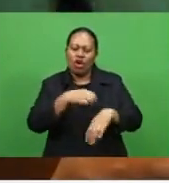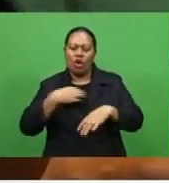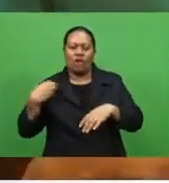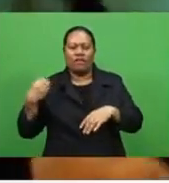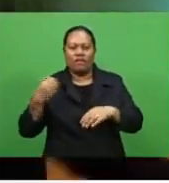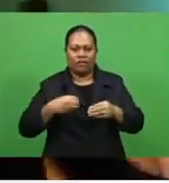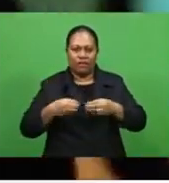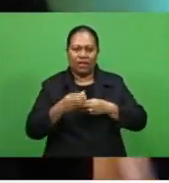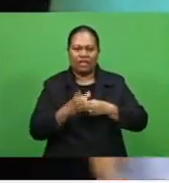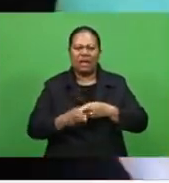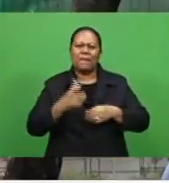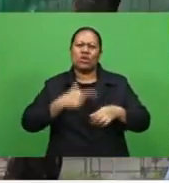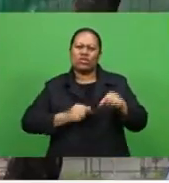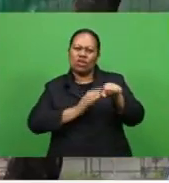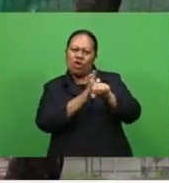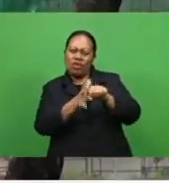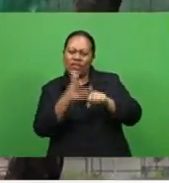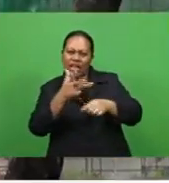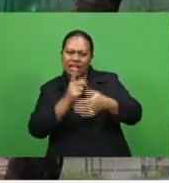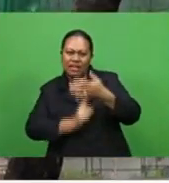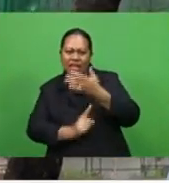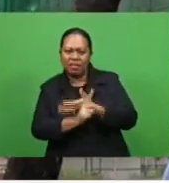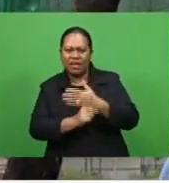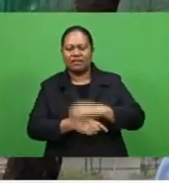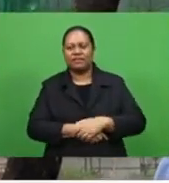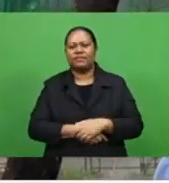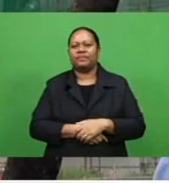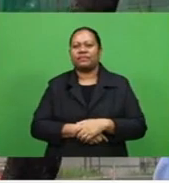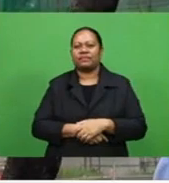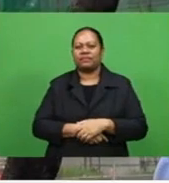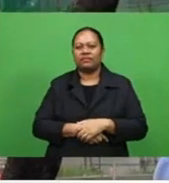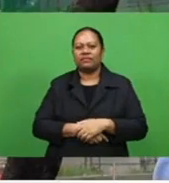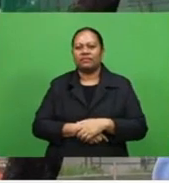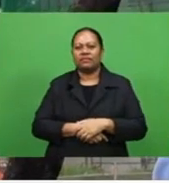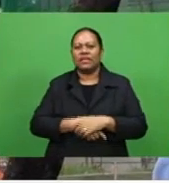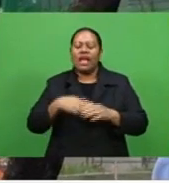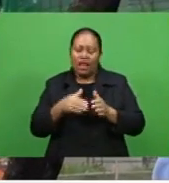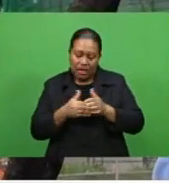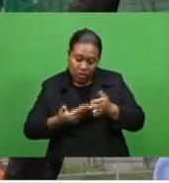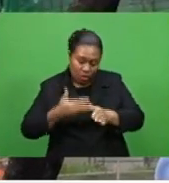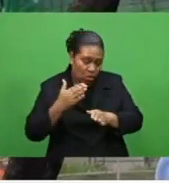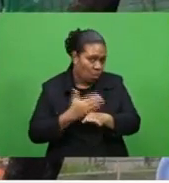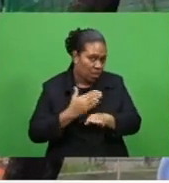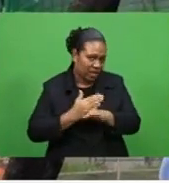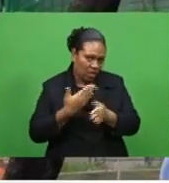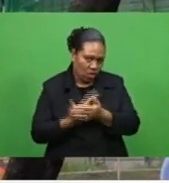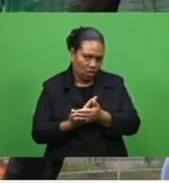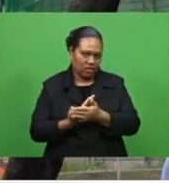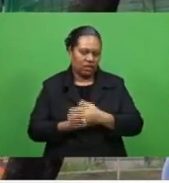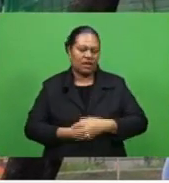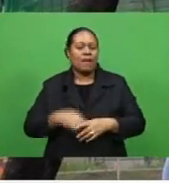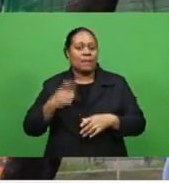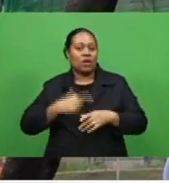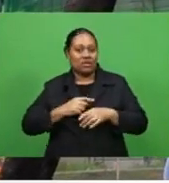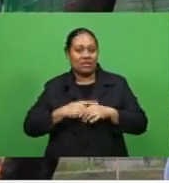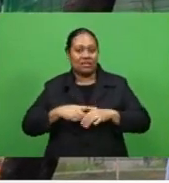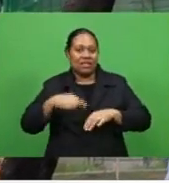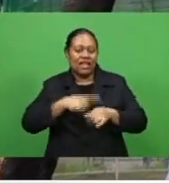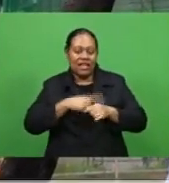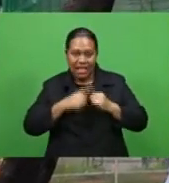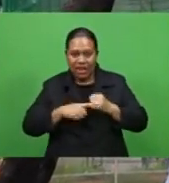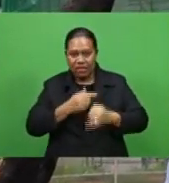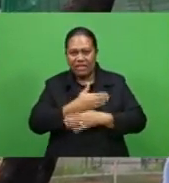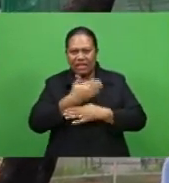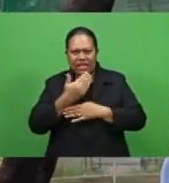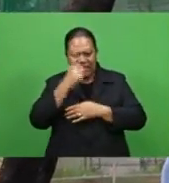light of COVID-19 and that's what we are working hard on because at the end of the day it can affect the